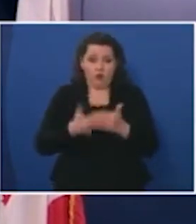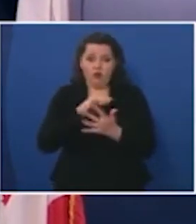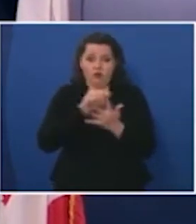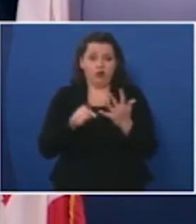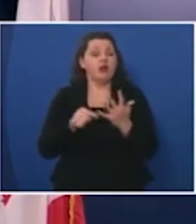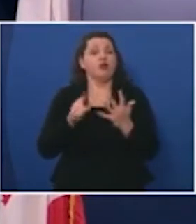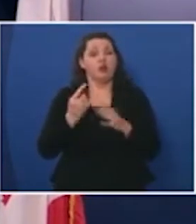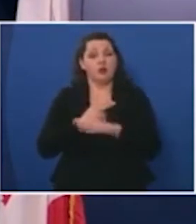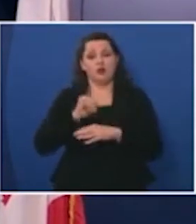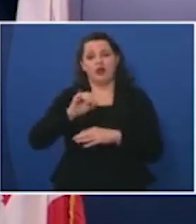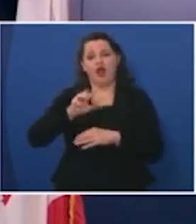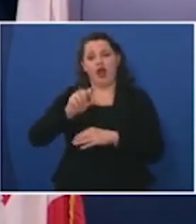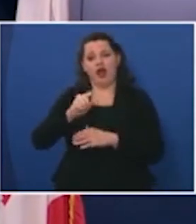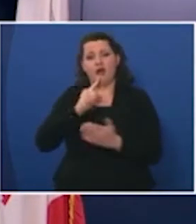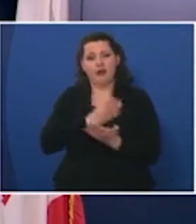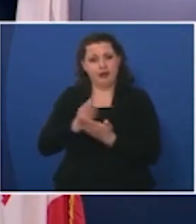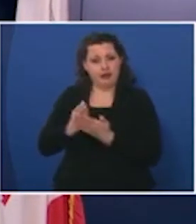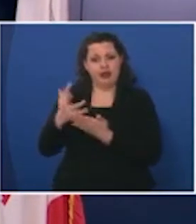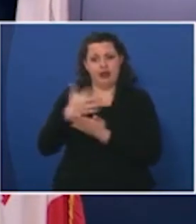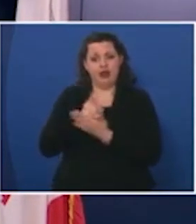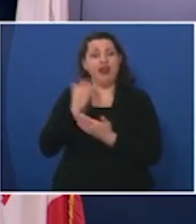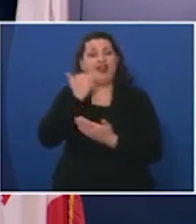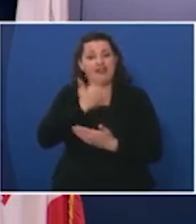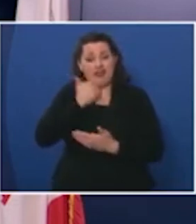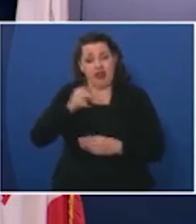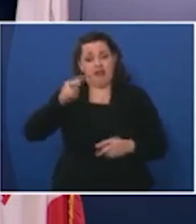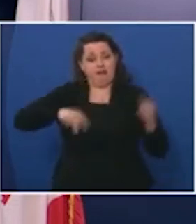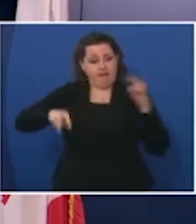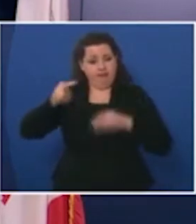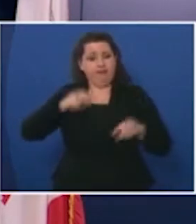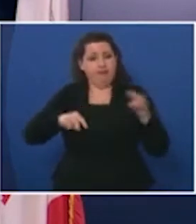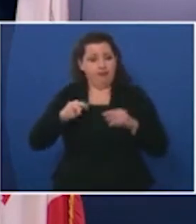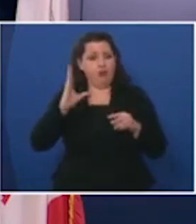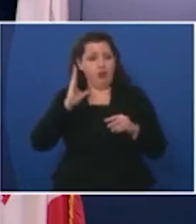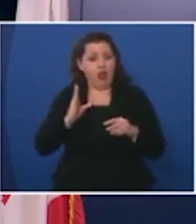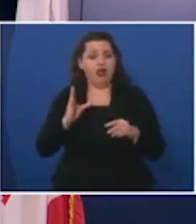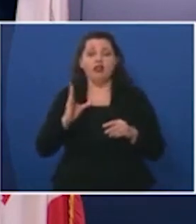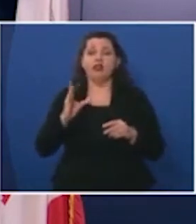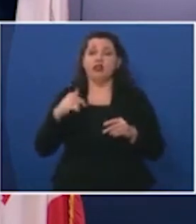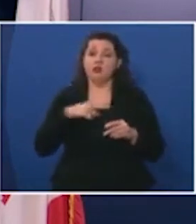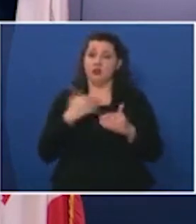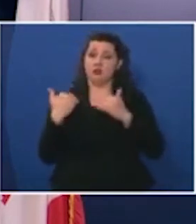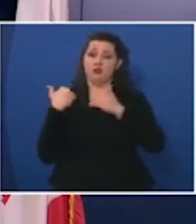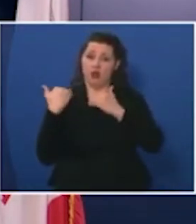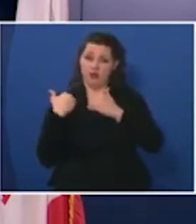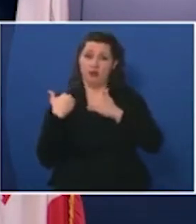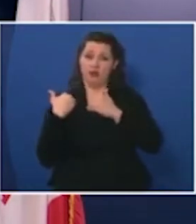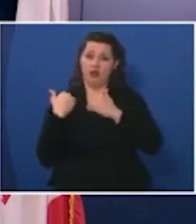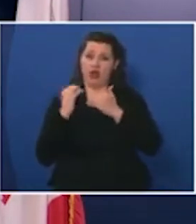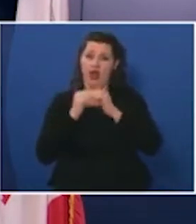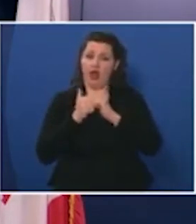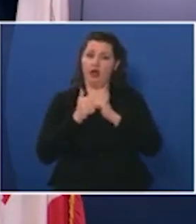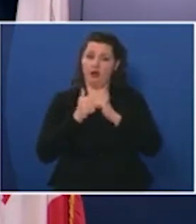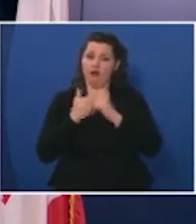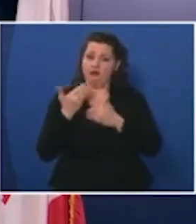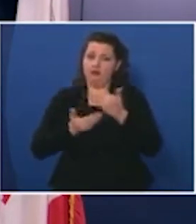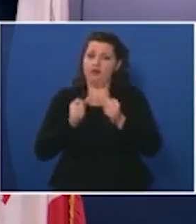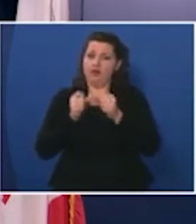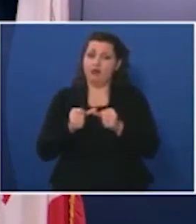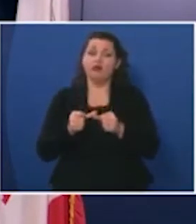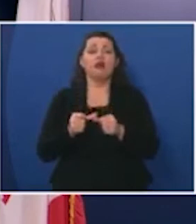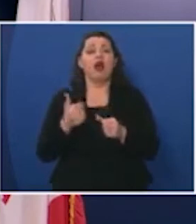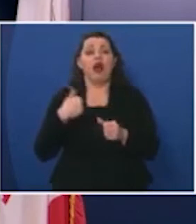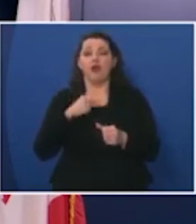iowa data we're going to monitor on a daily basis and we're going to be responsible in the way that we move forward i have full